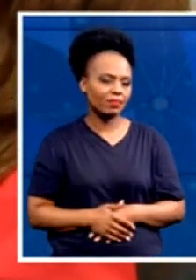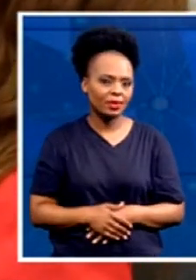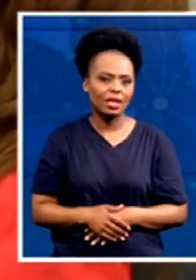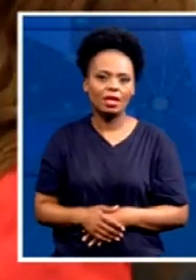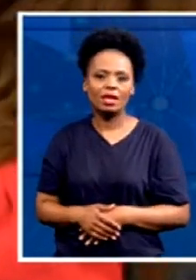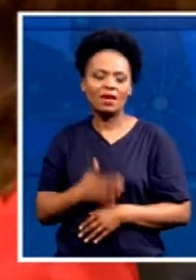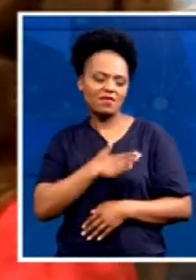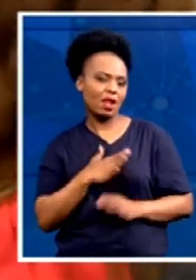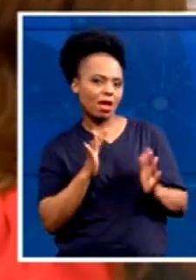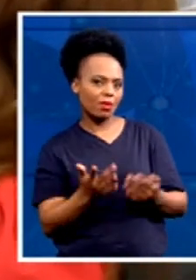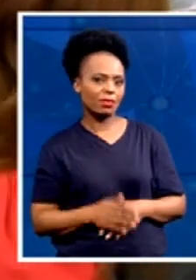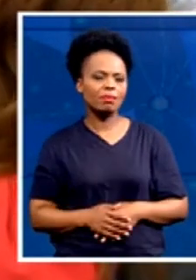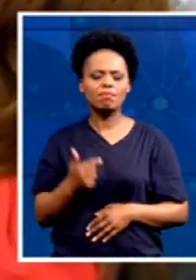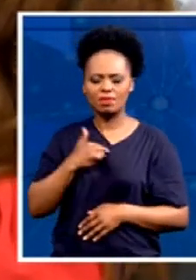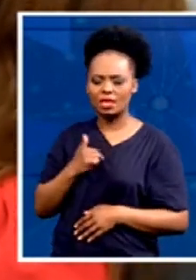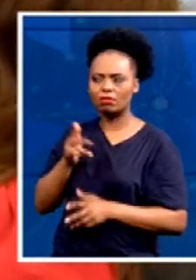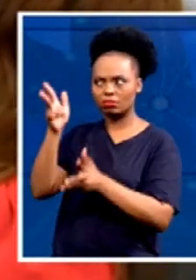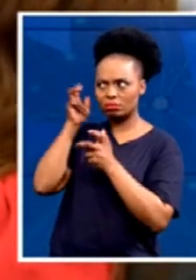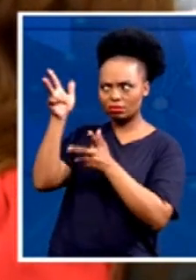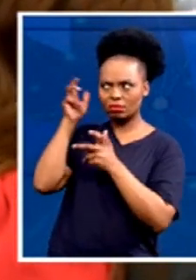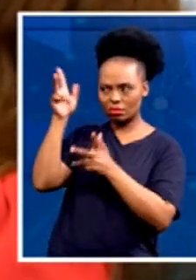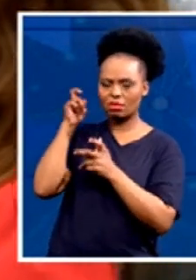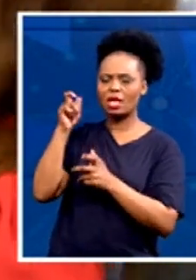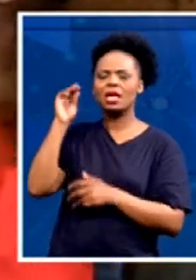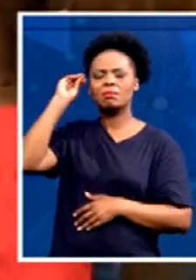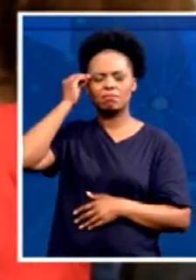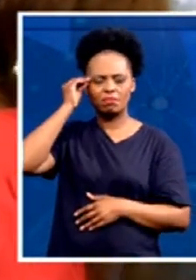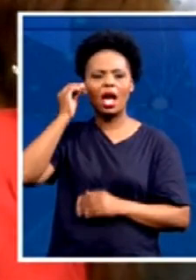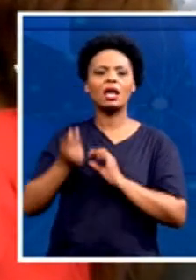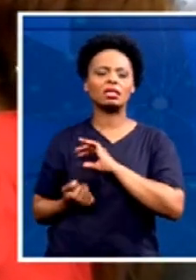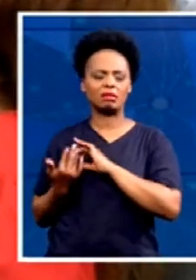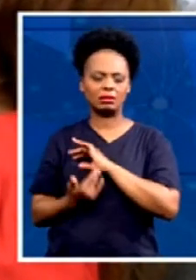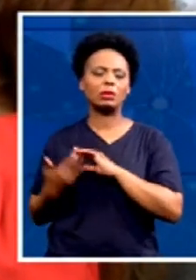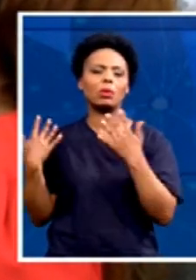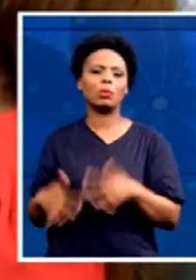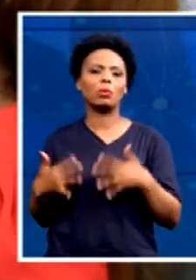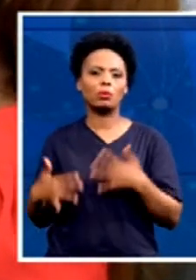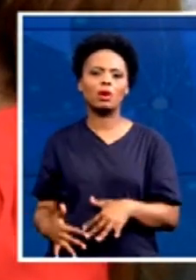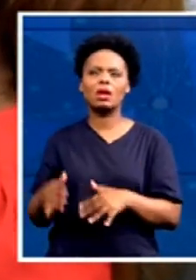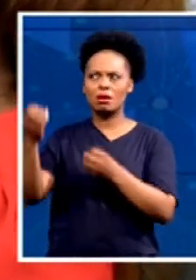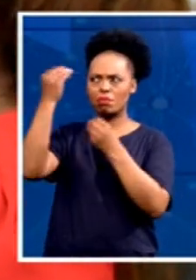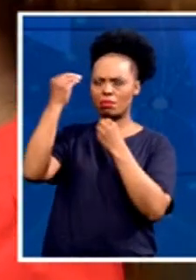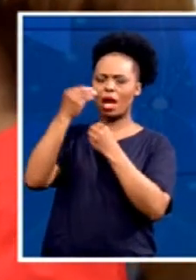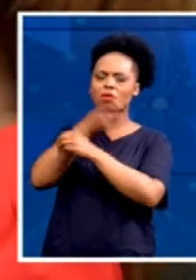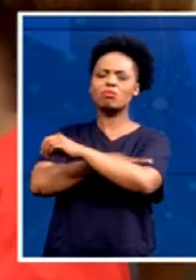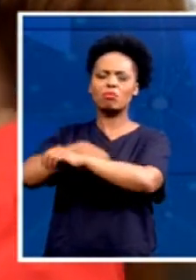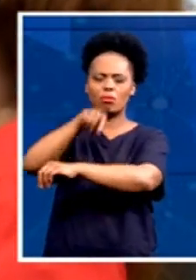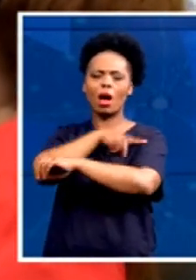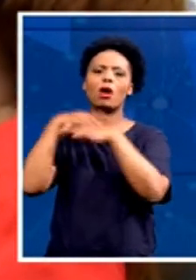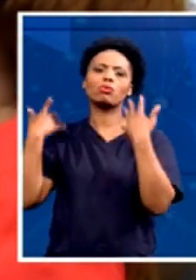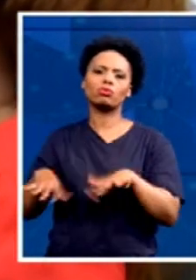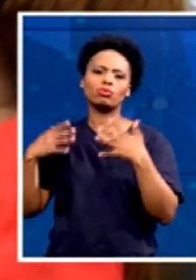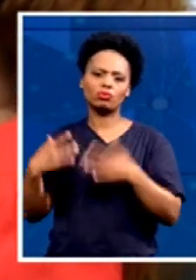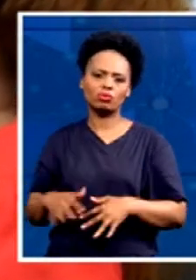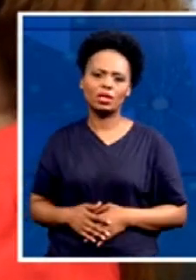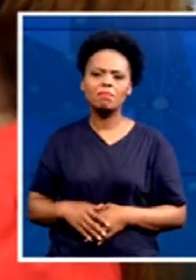Ward 78, it's very inspirational and very empowering. It shows me and makes me a firm believer of the party. We